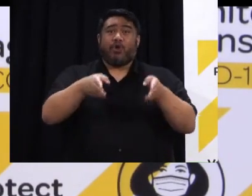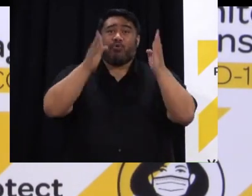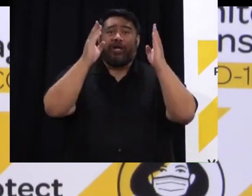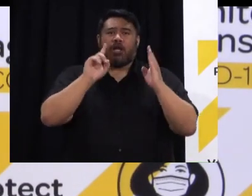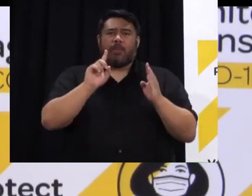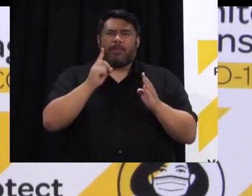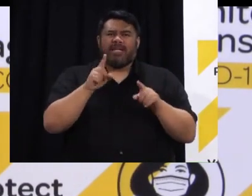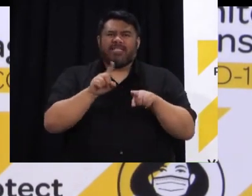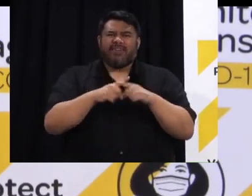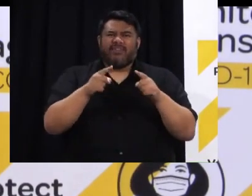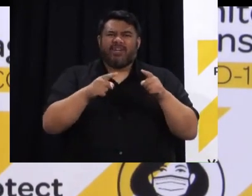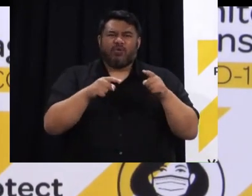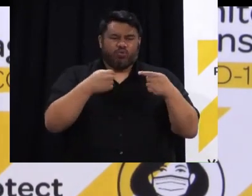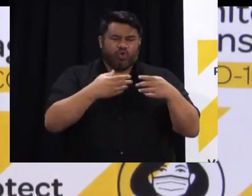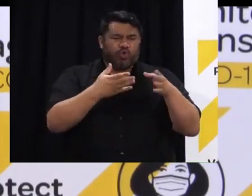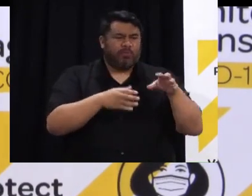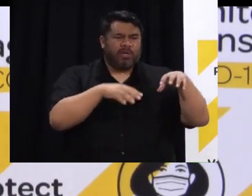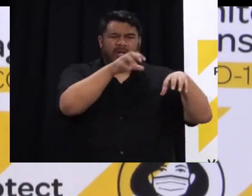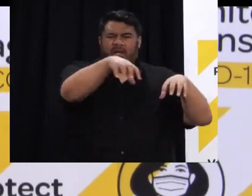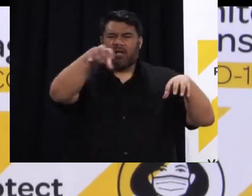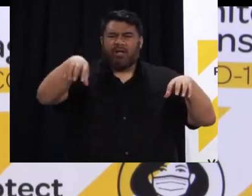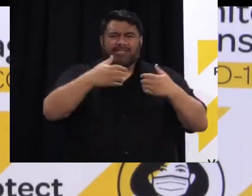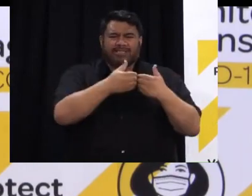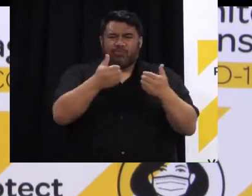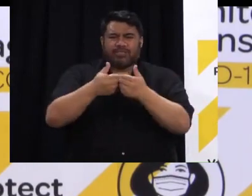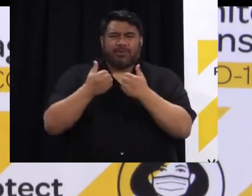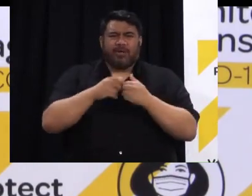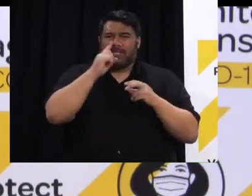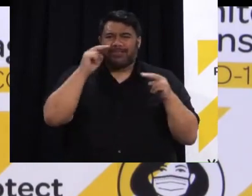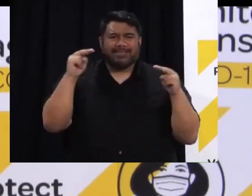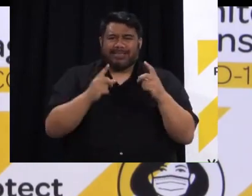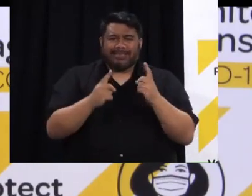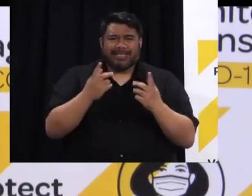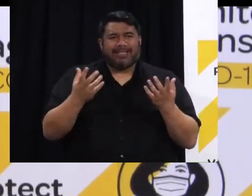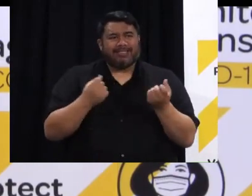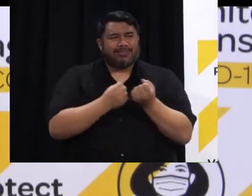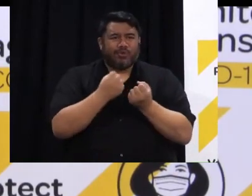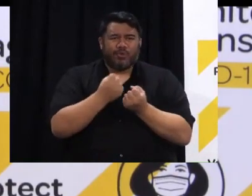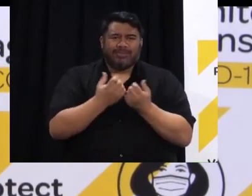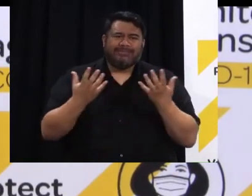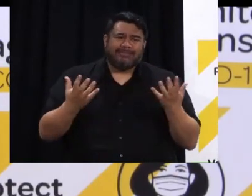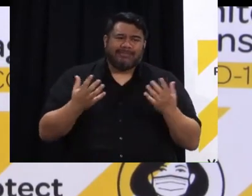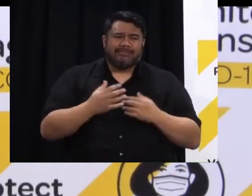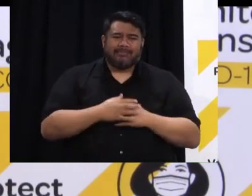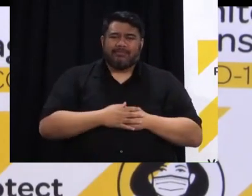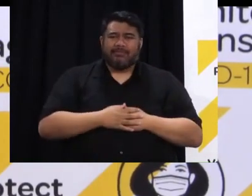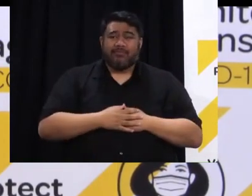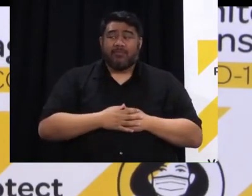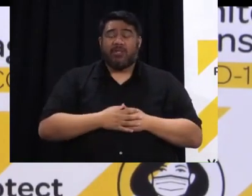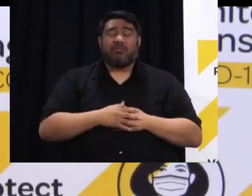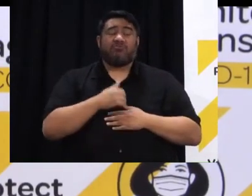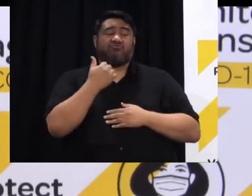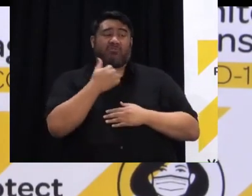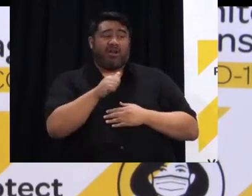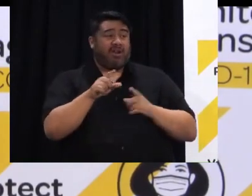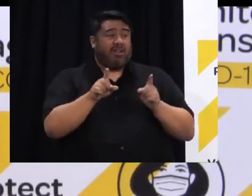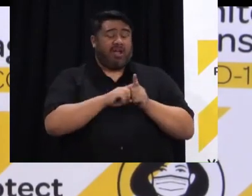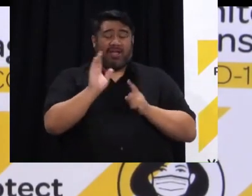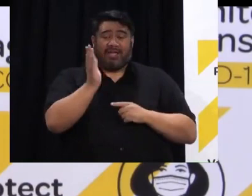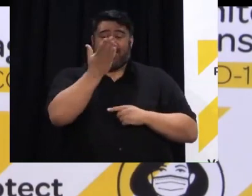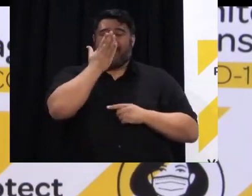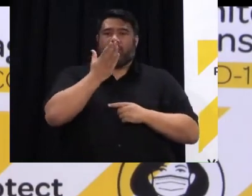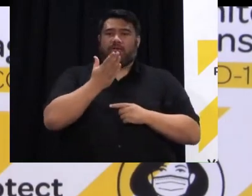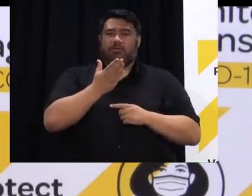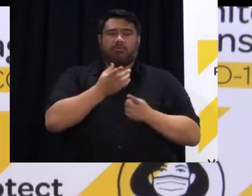And we've talked about this on calls because it is hard enough to be told that you and your whanau have